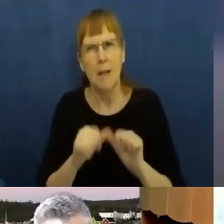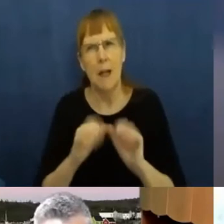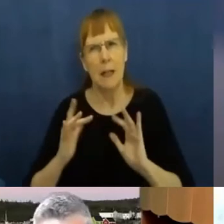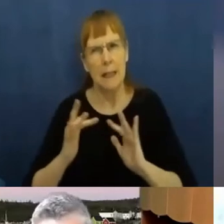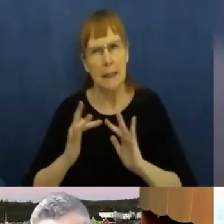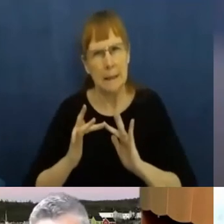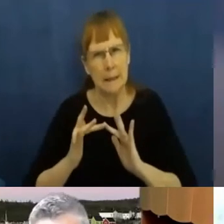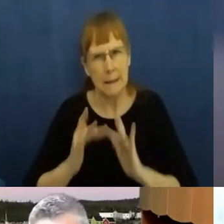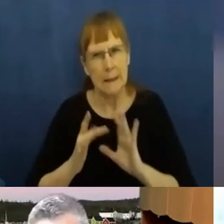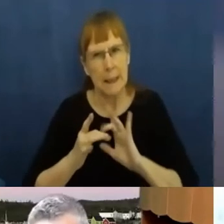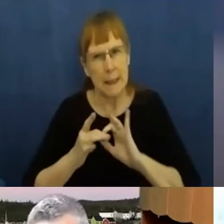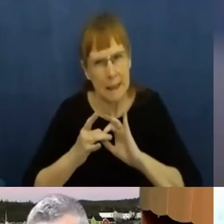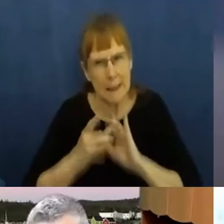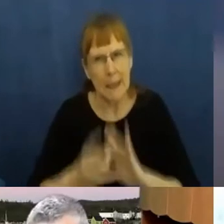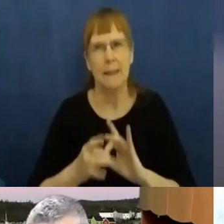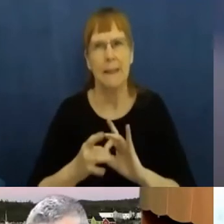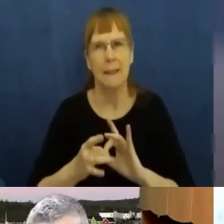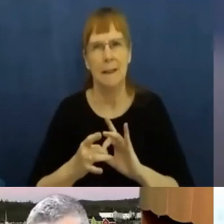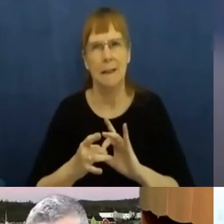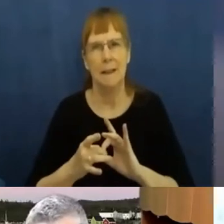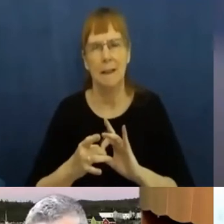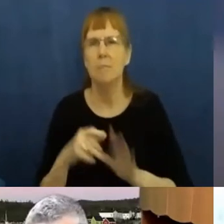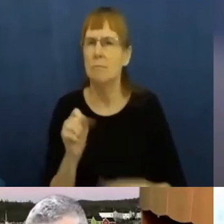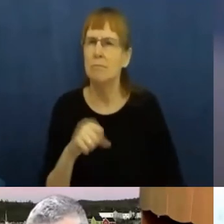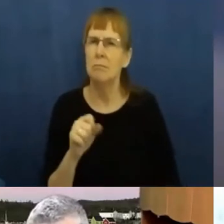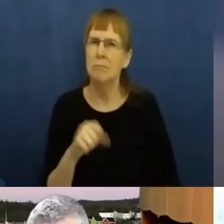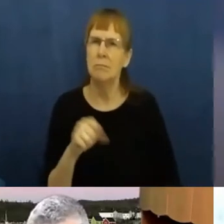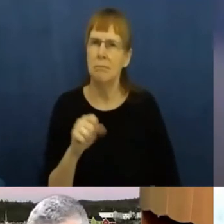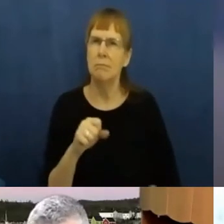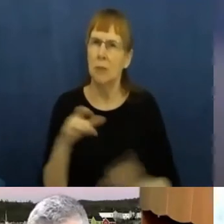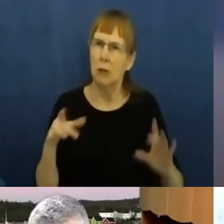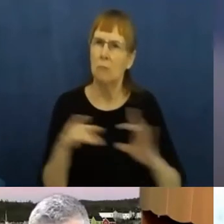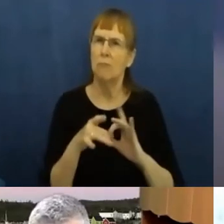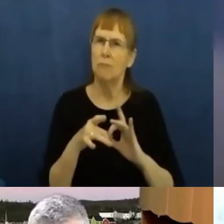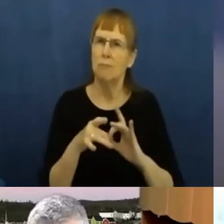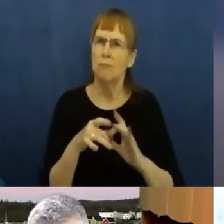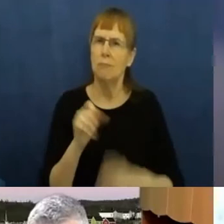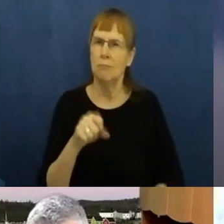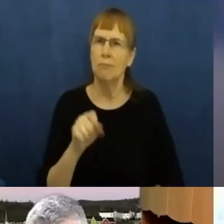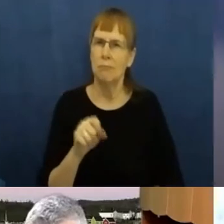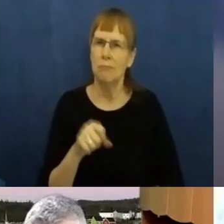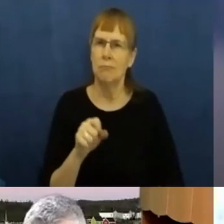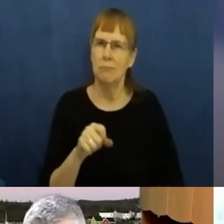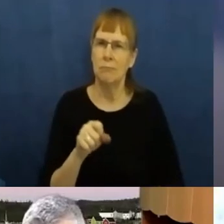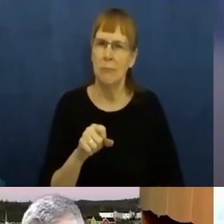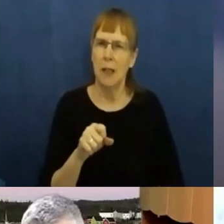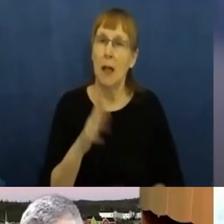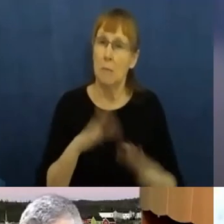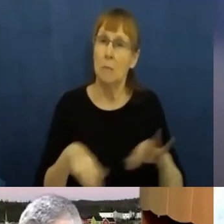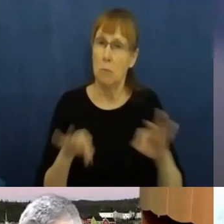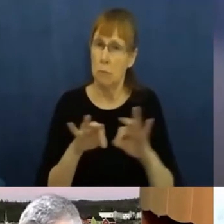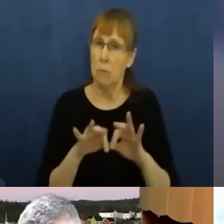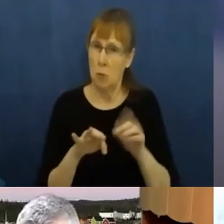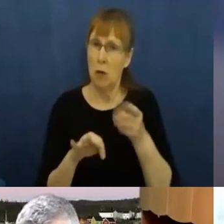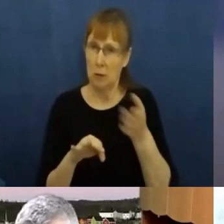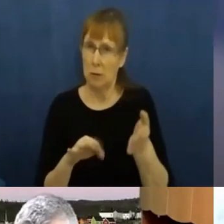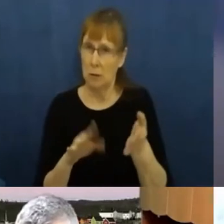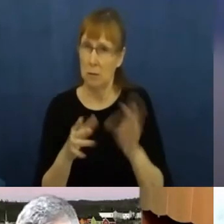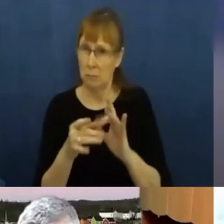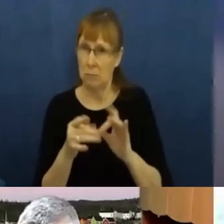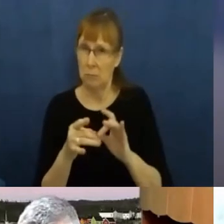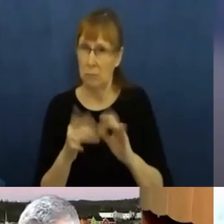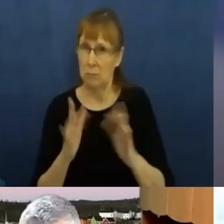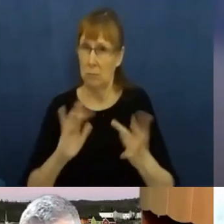to remember, as you've pointed out, that the lack of reliable broadband is not